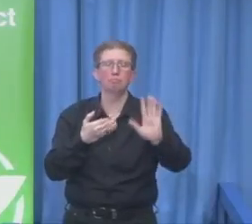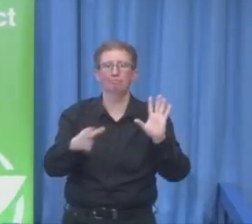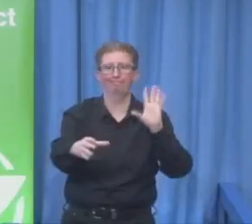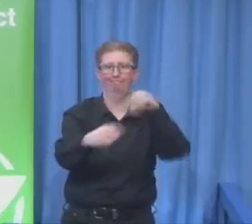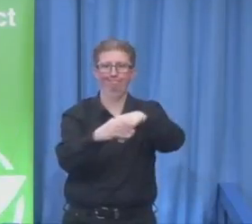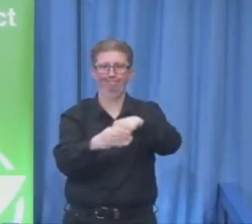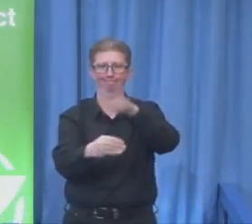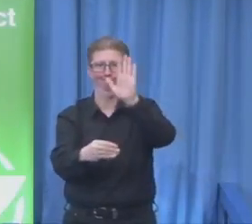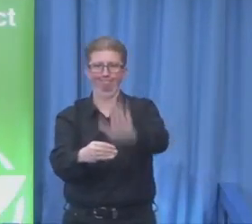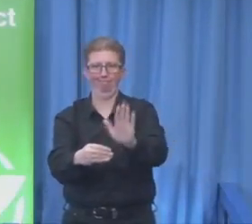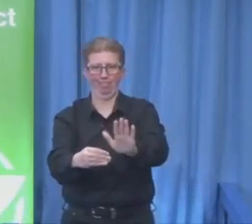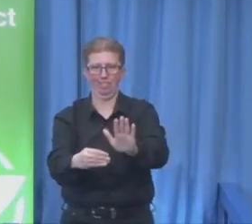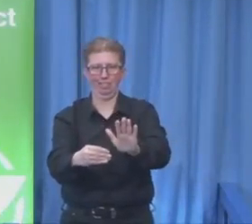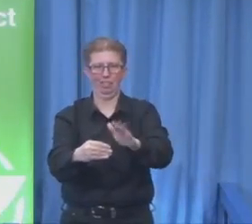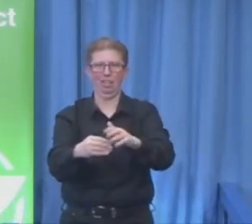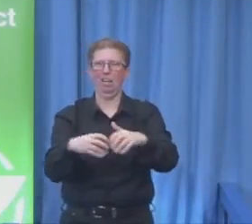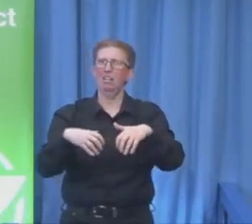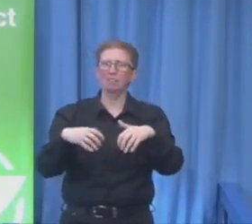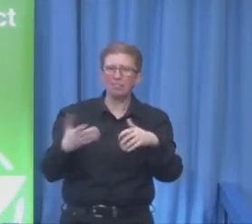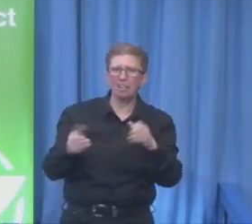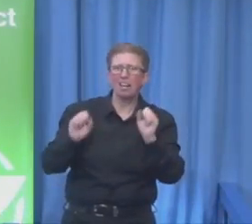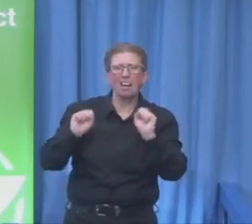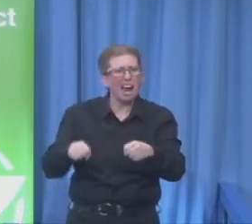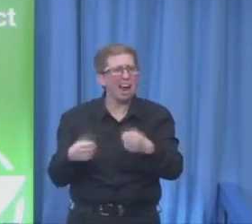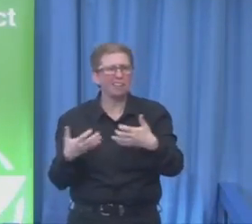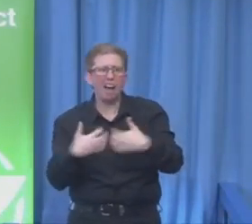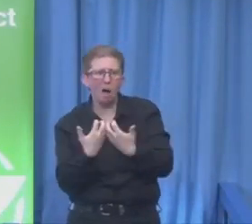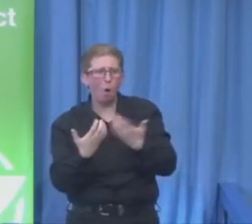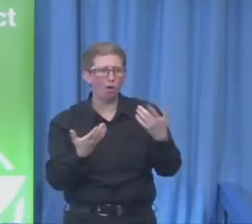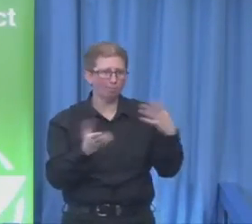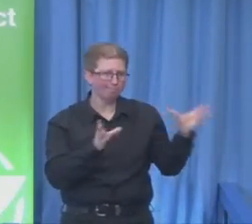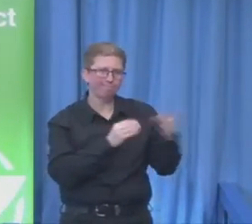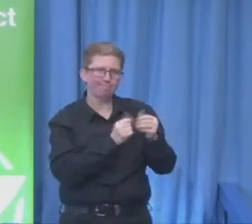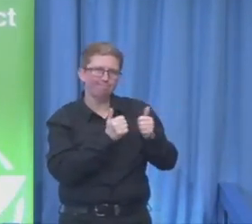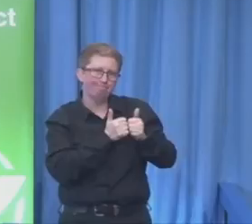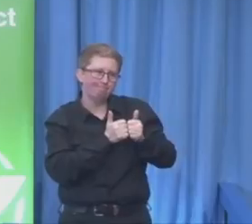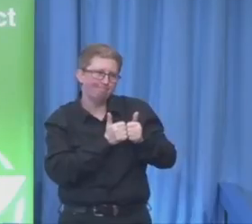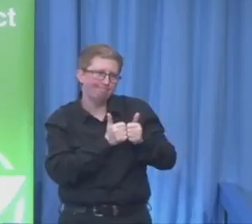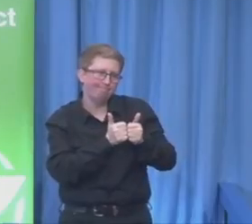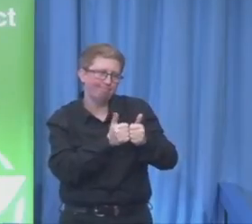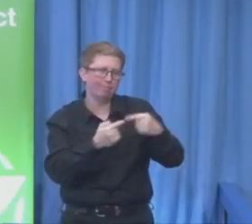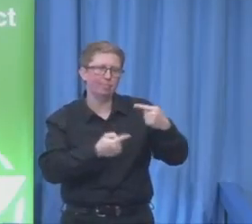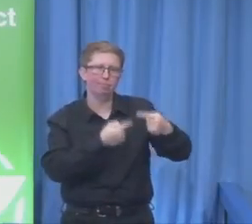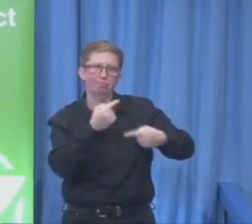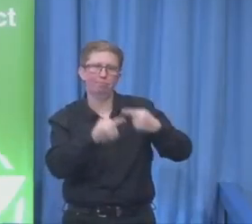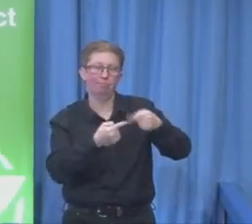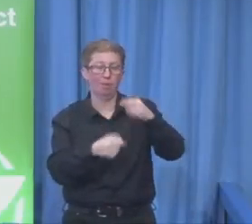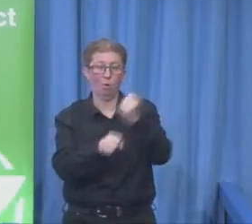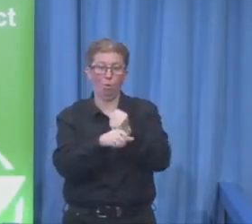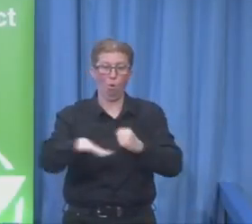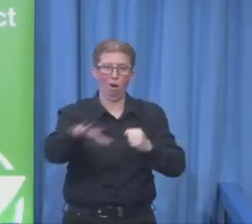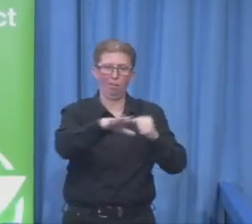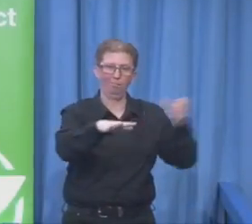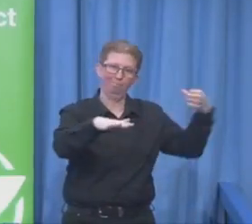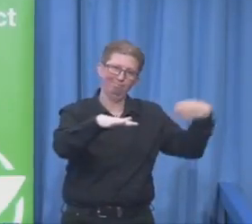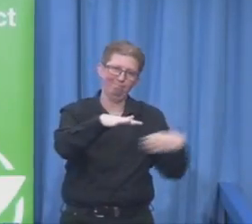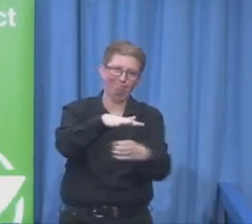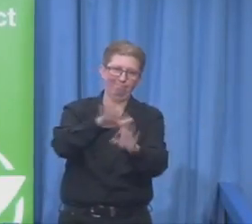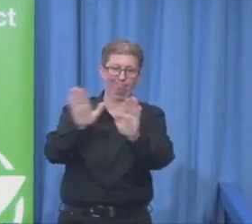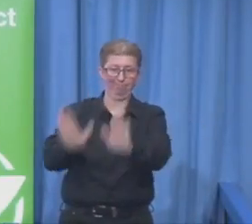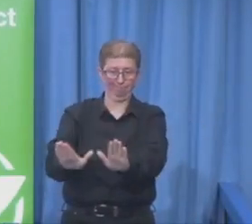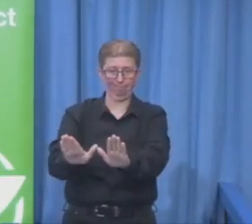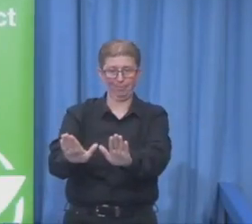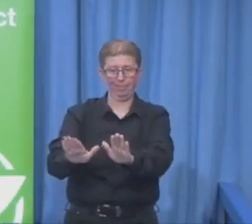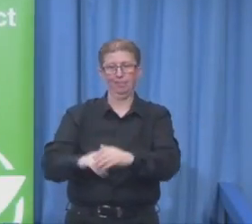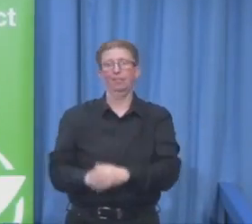towards full inclusion in the workforce. I'll just introduce my co-couchers. I have on my right,